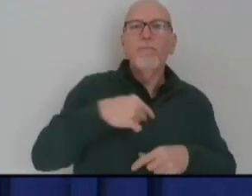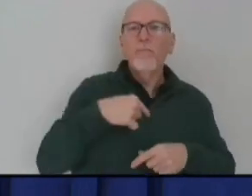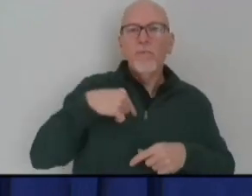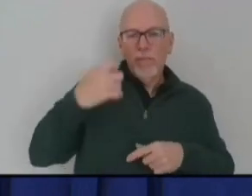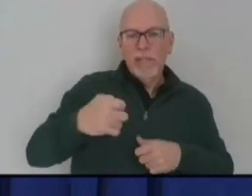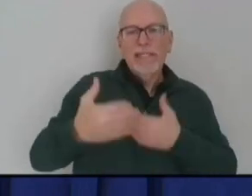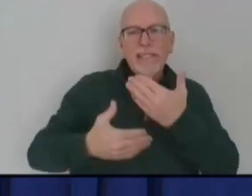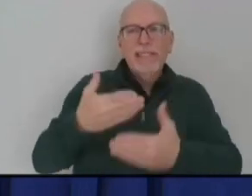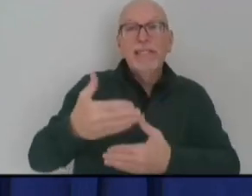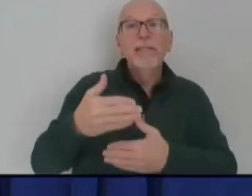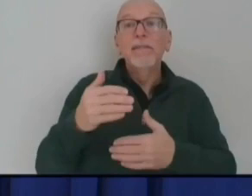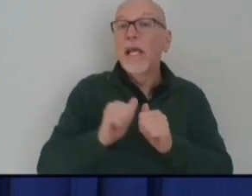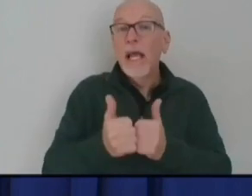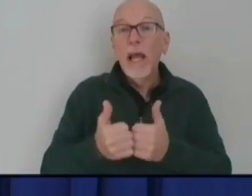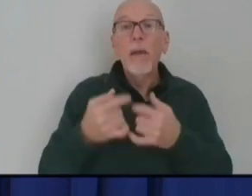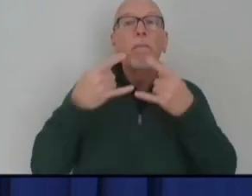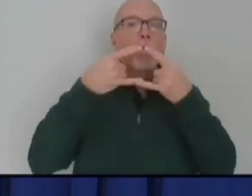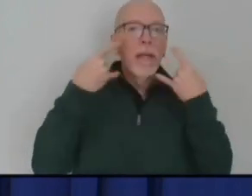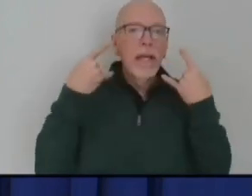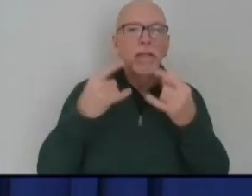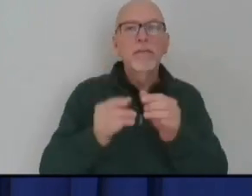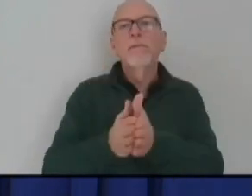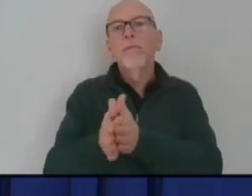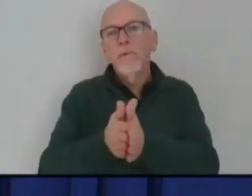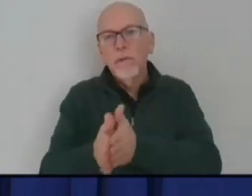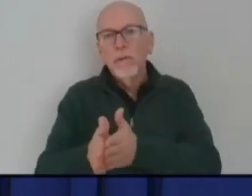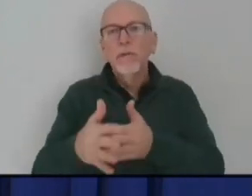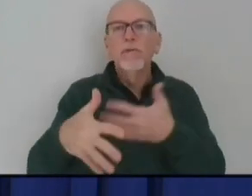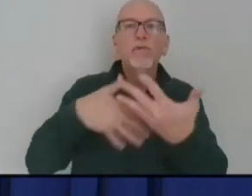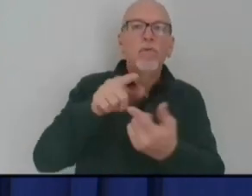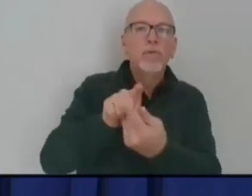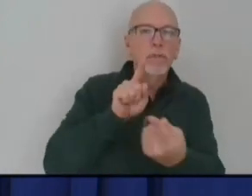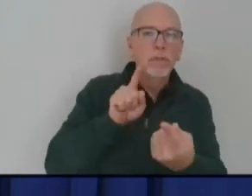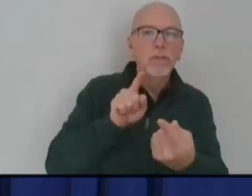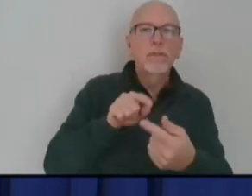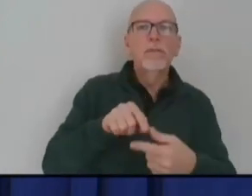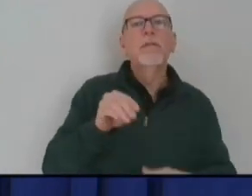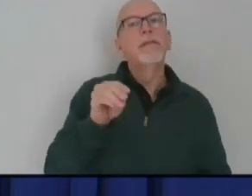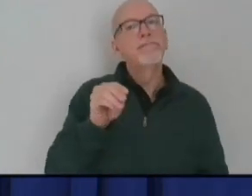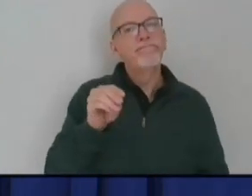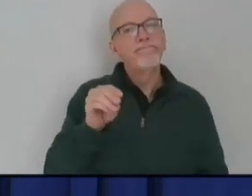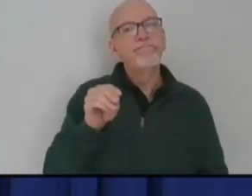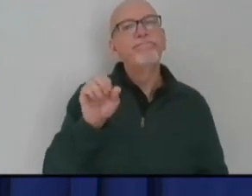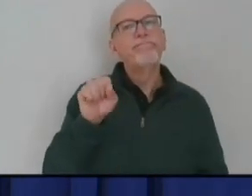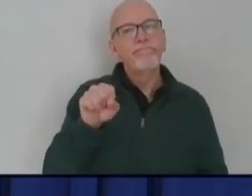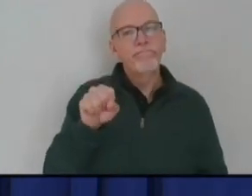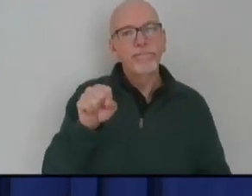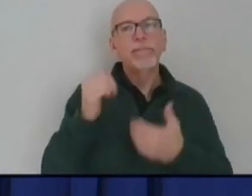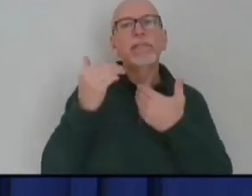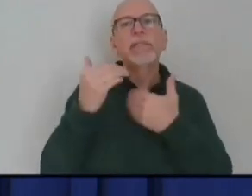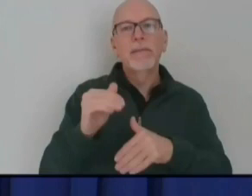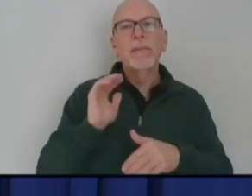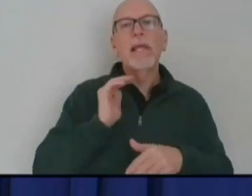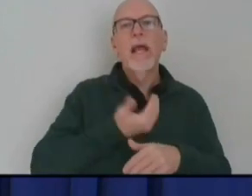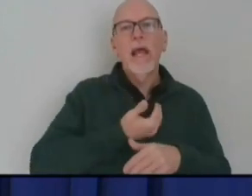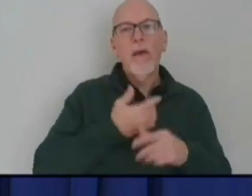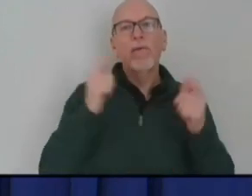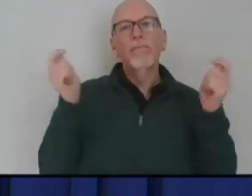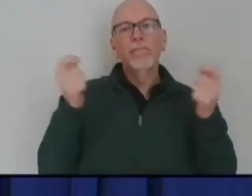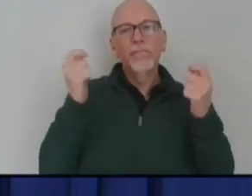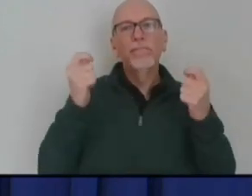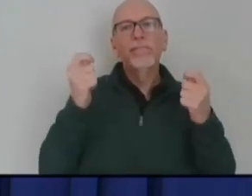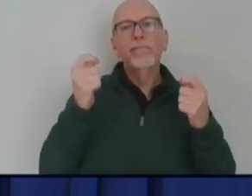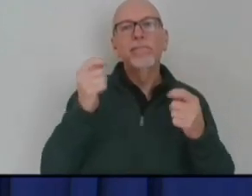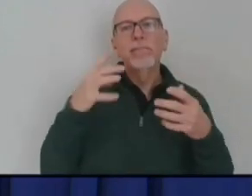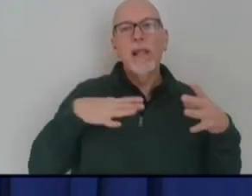mask wearing, hand washing, social distancing, and, yes, limiting our hospital celebrations to prevent the spread